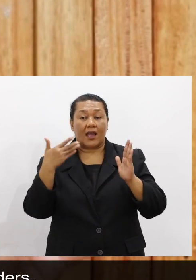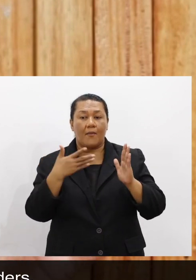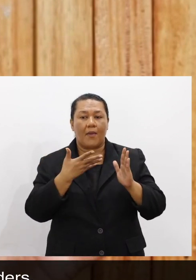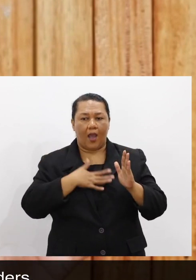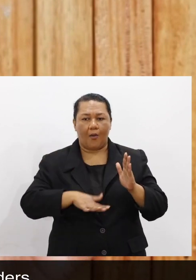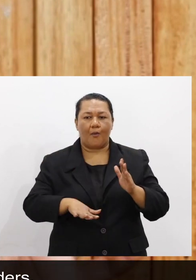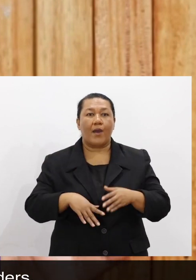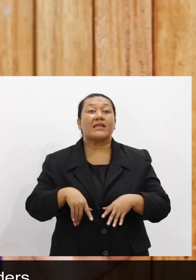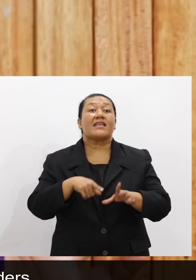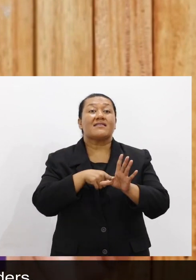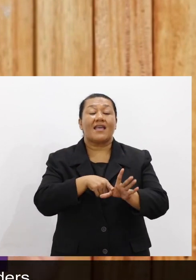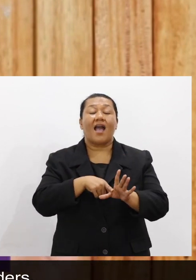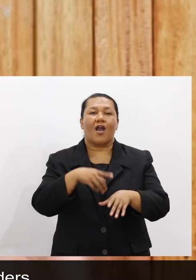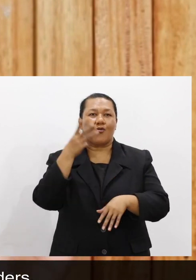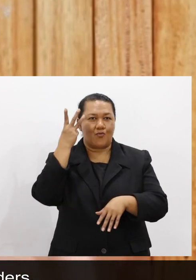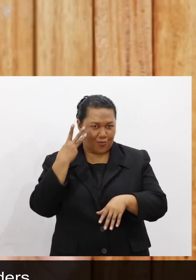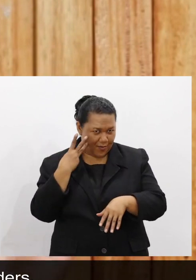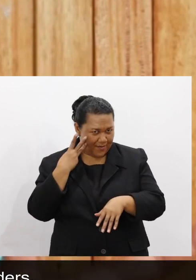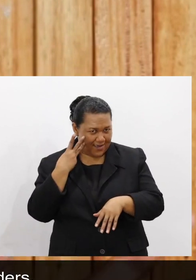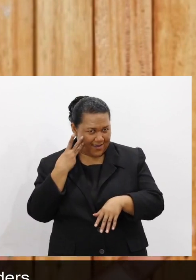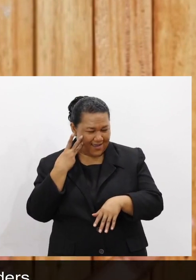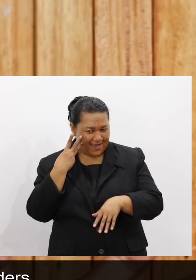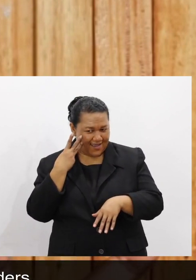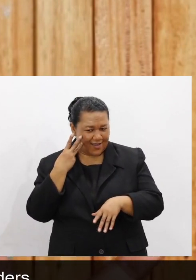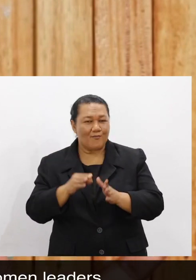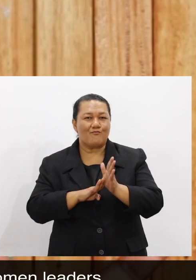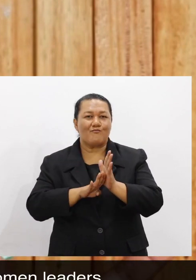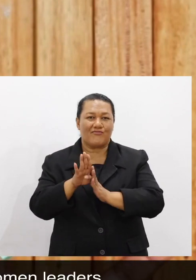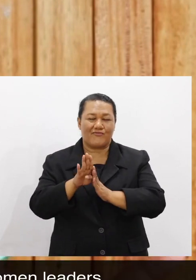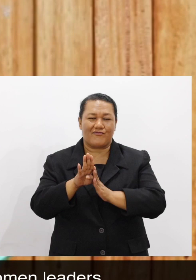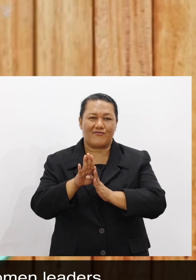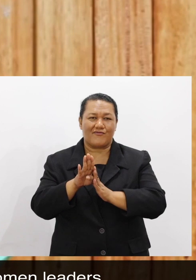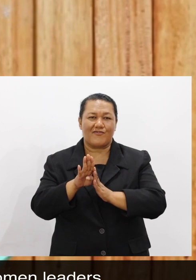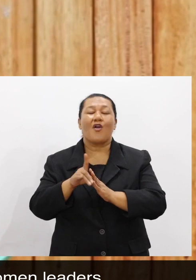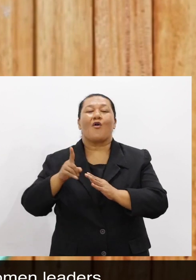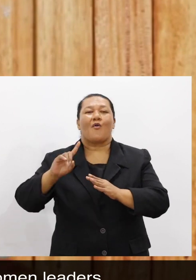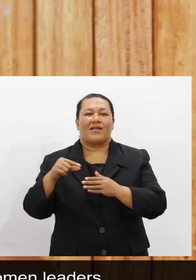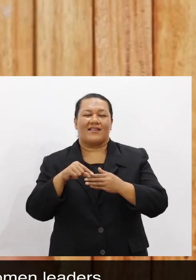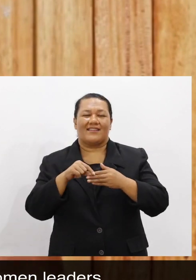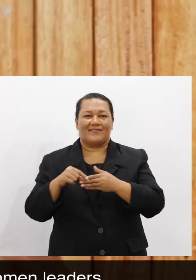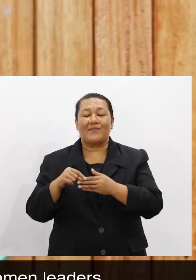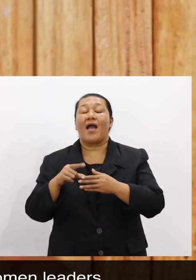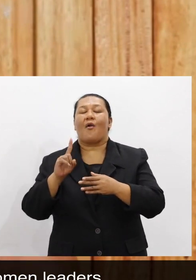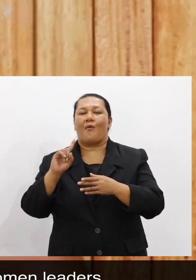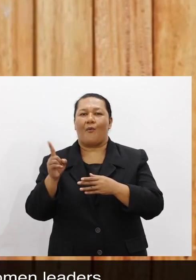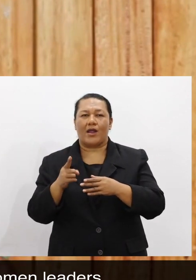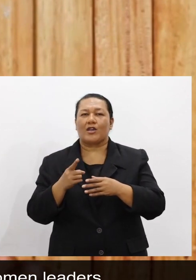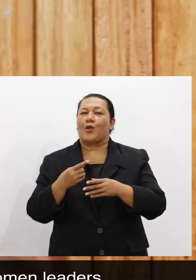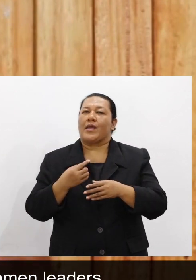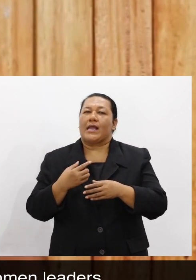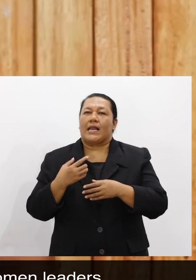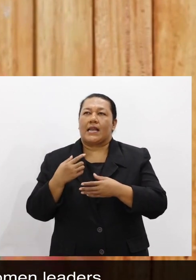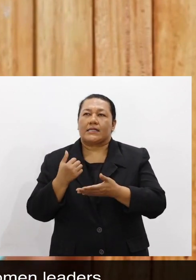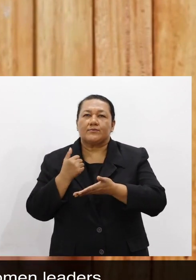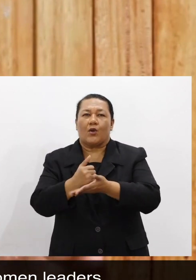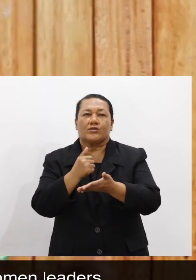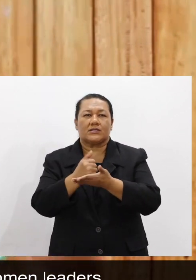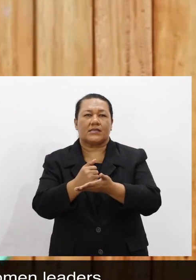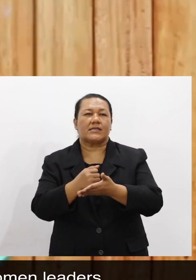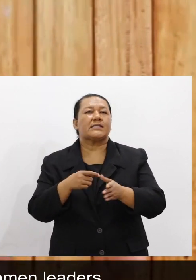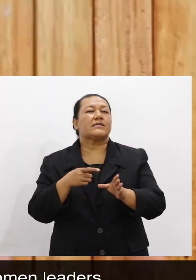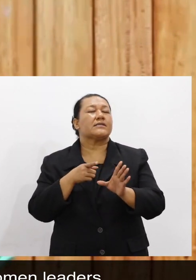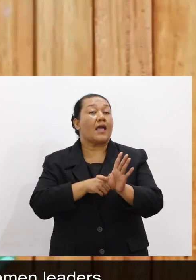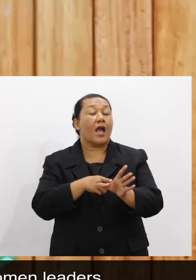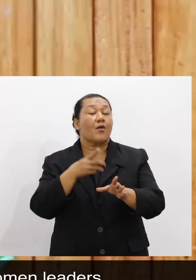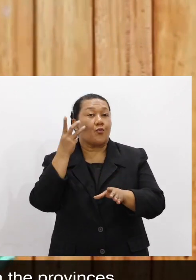we must put the topic about the young women leaders. We will embrace and emphasize and talk more about